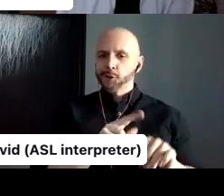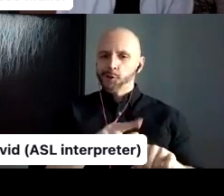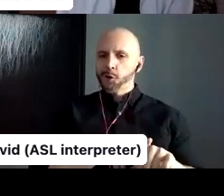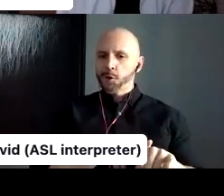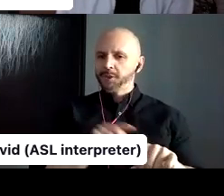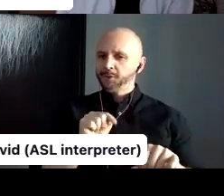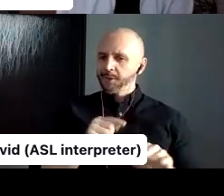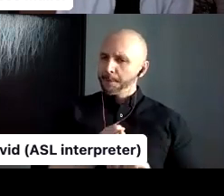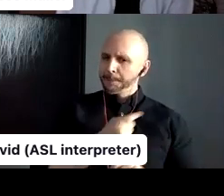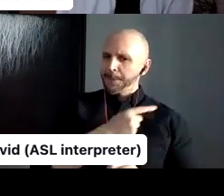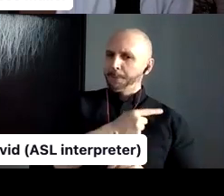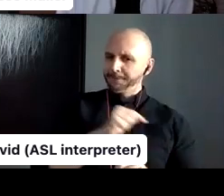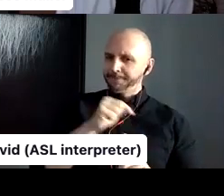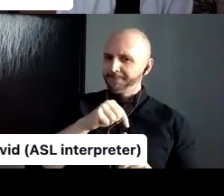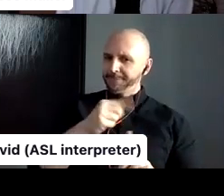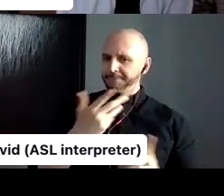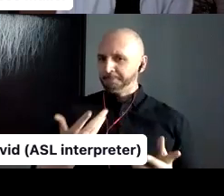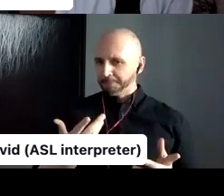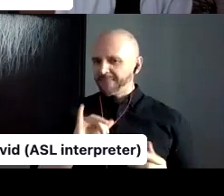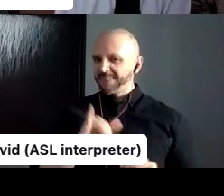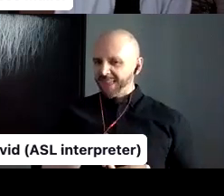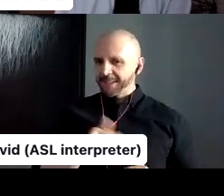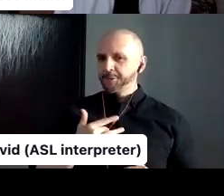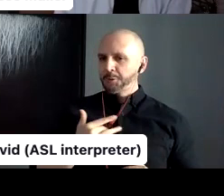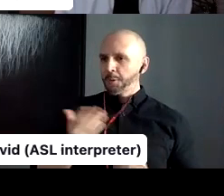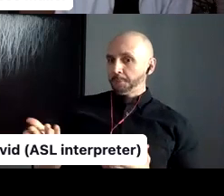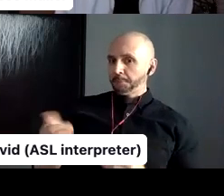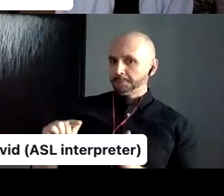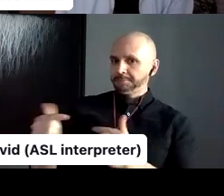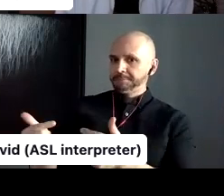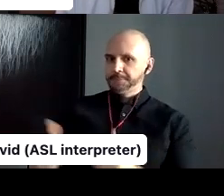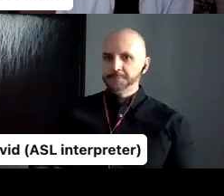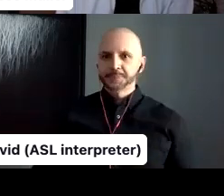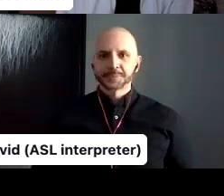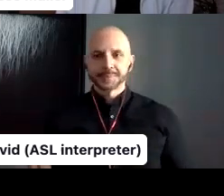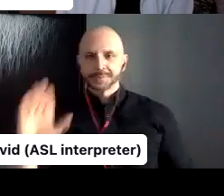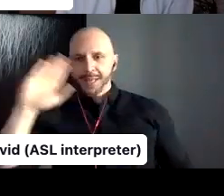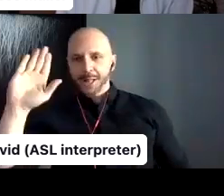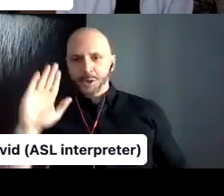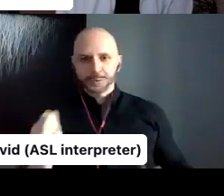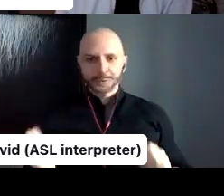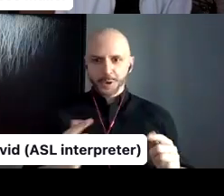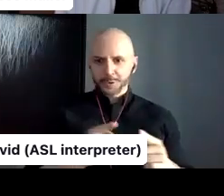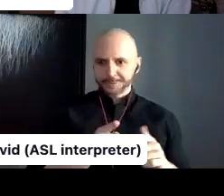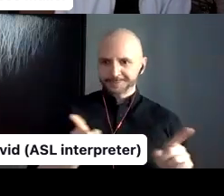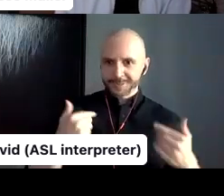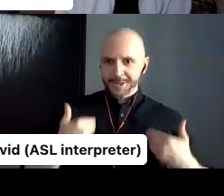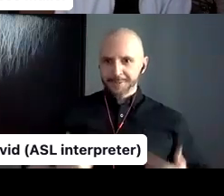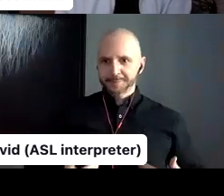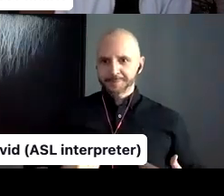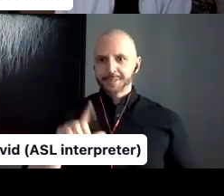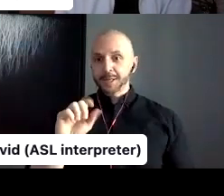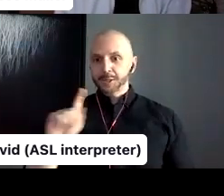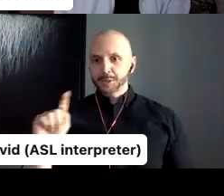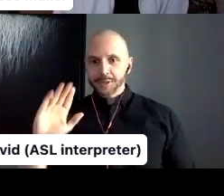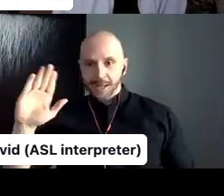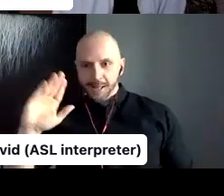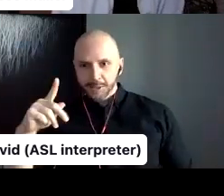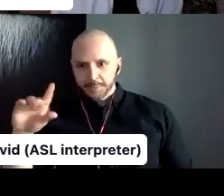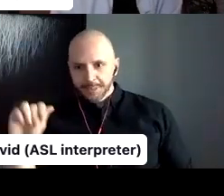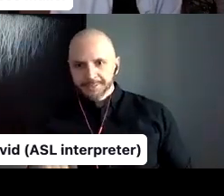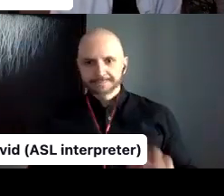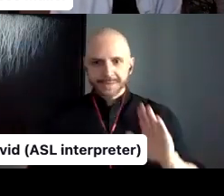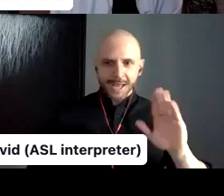you? Sure. Of course. Hi. Hi all. I'm Lotte. Thank you, Pia. Hi, Jesse. Hi everyone.